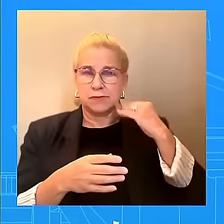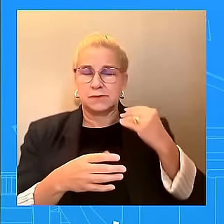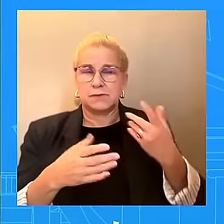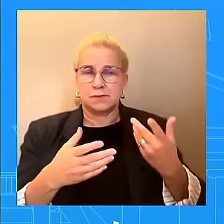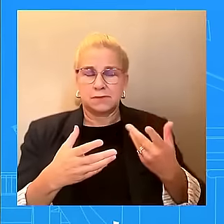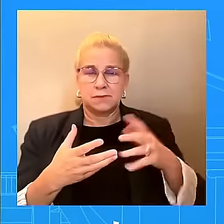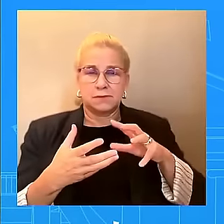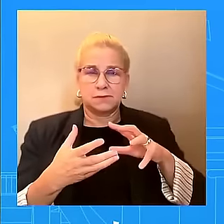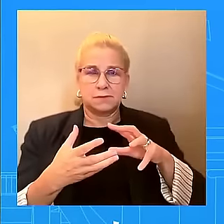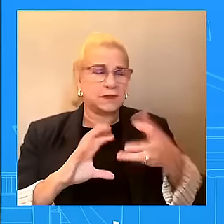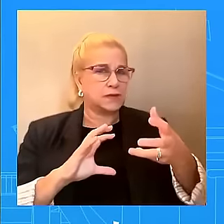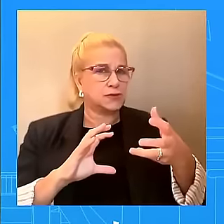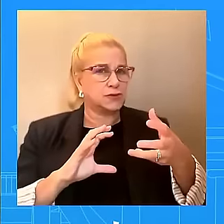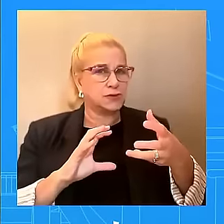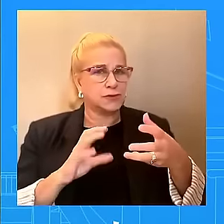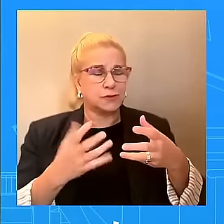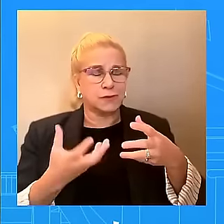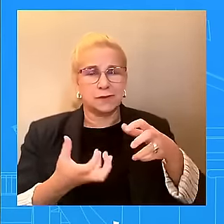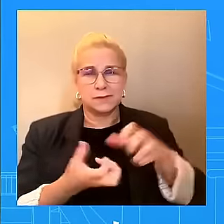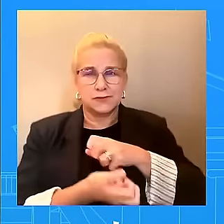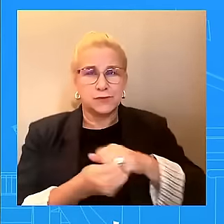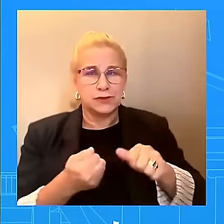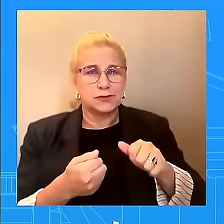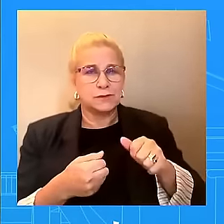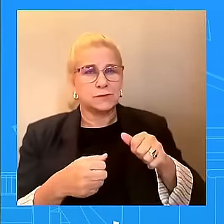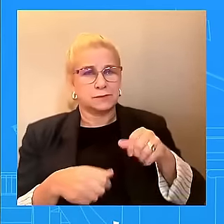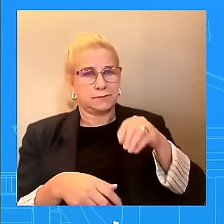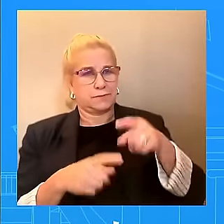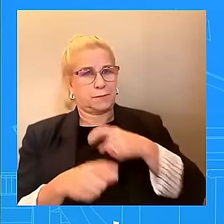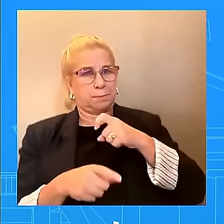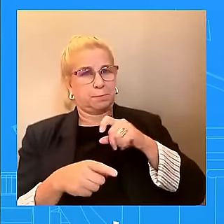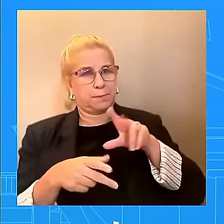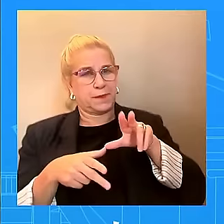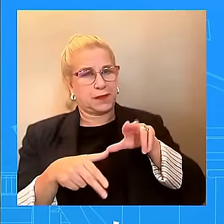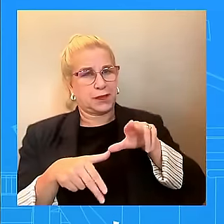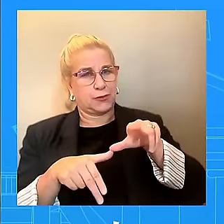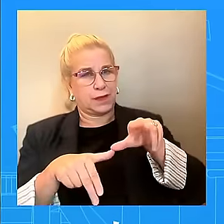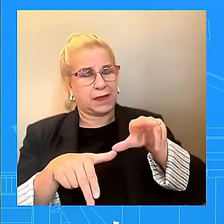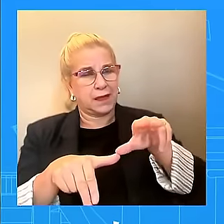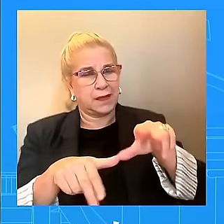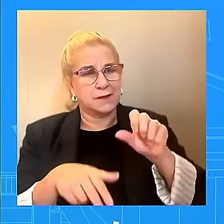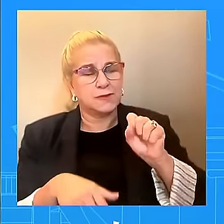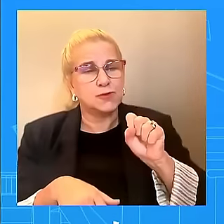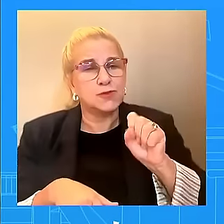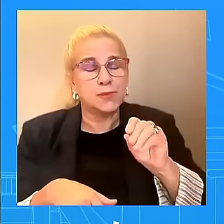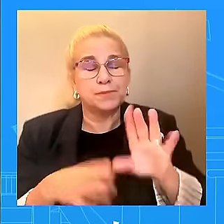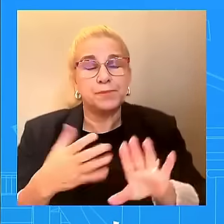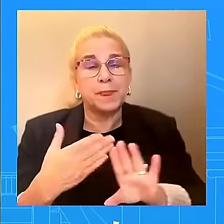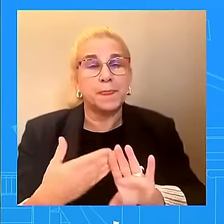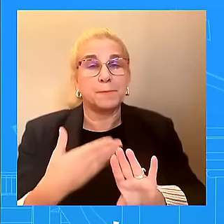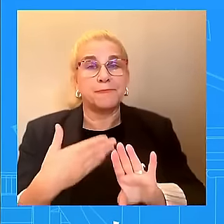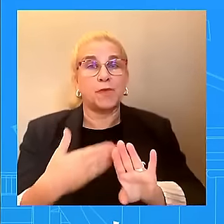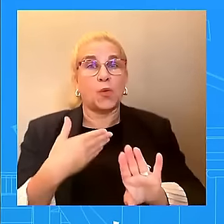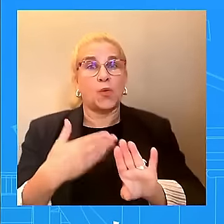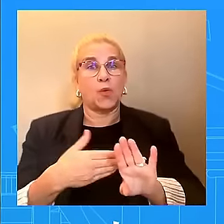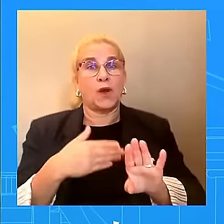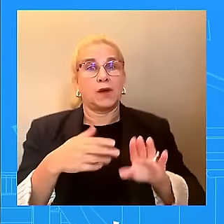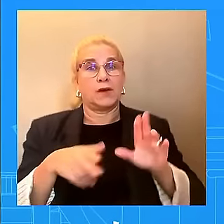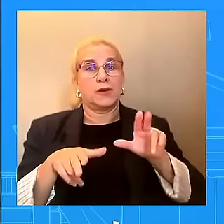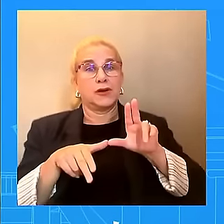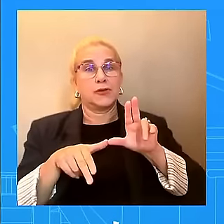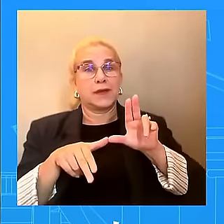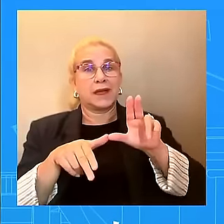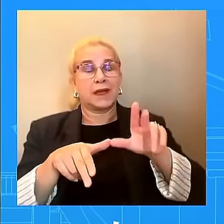seriously. And before the hurricane hit, we prepositions more than 1,500